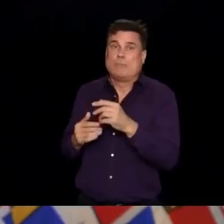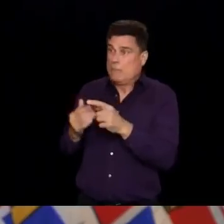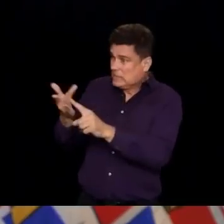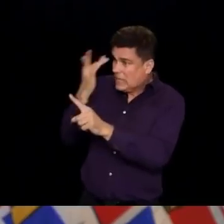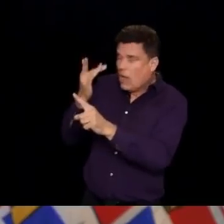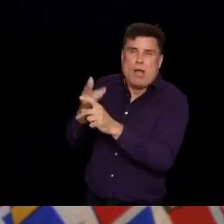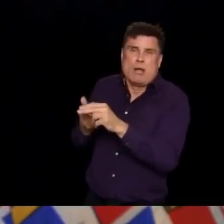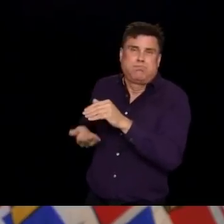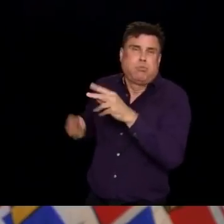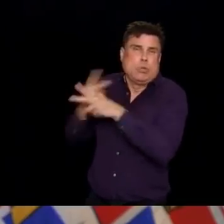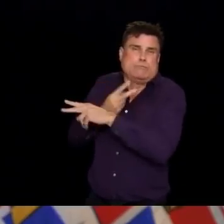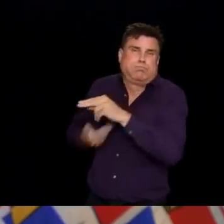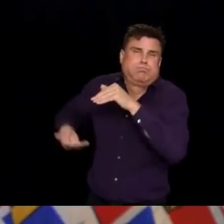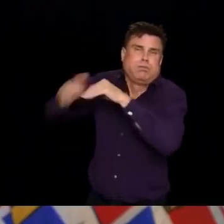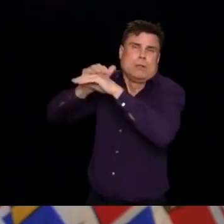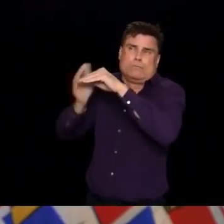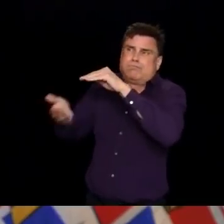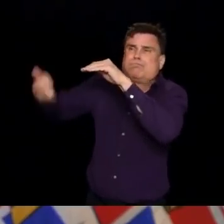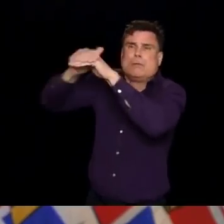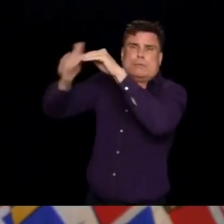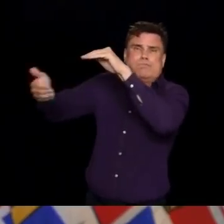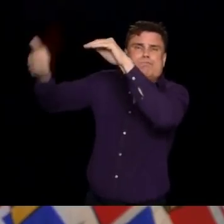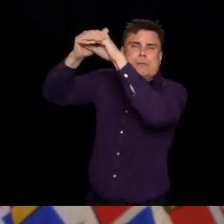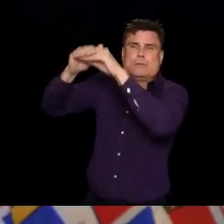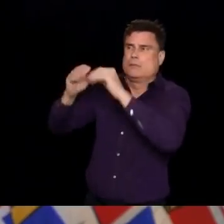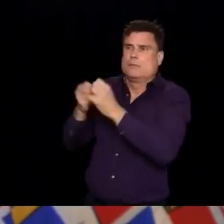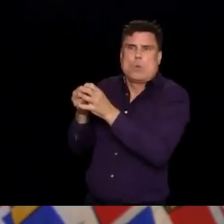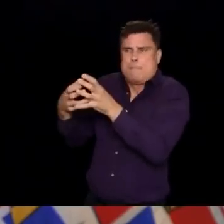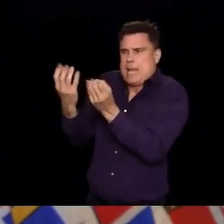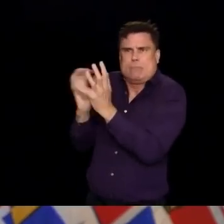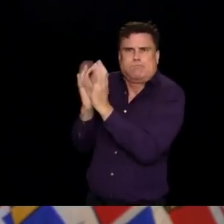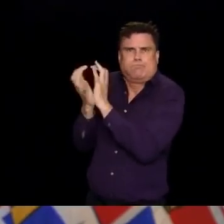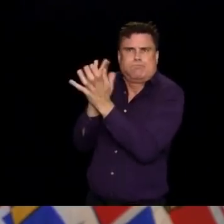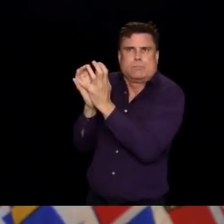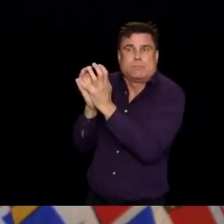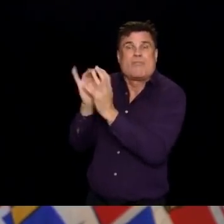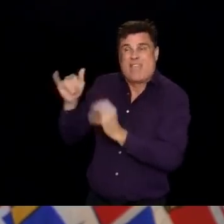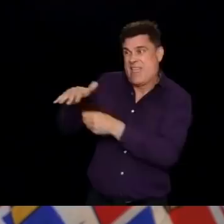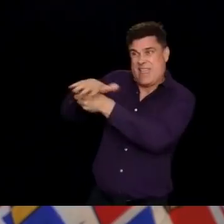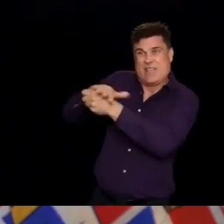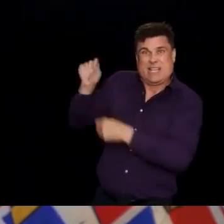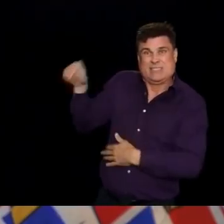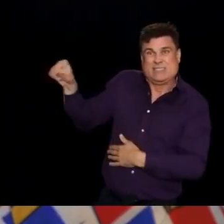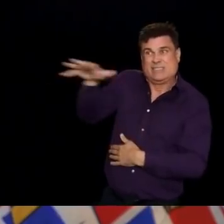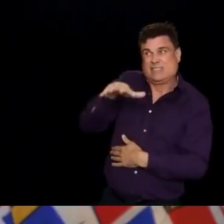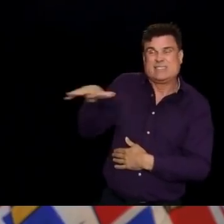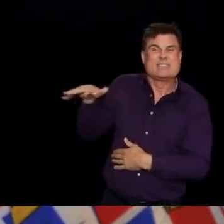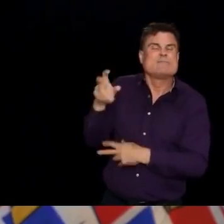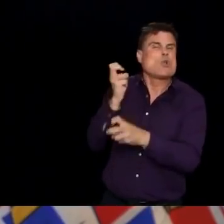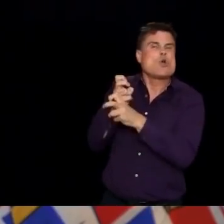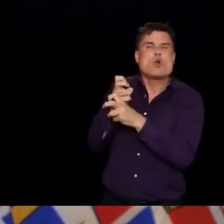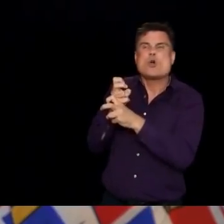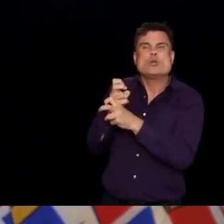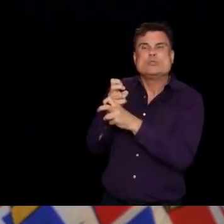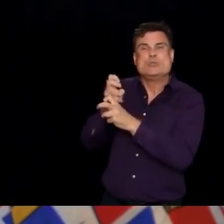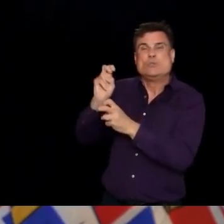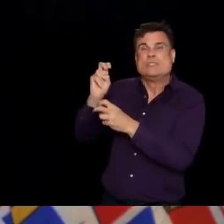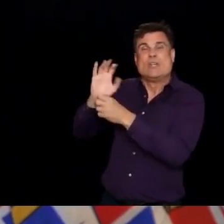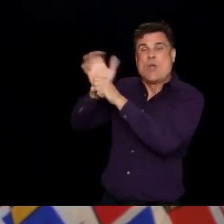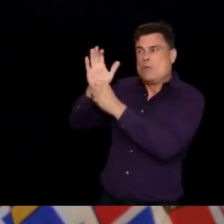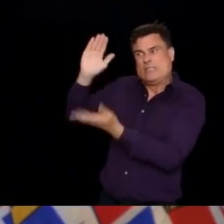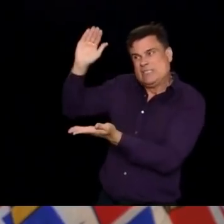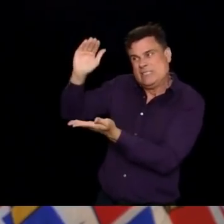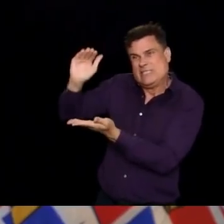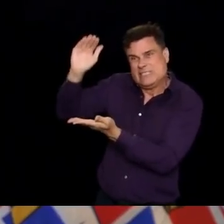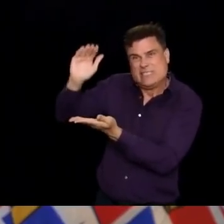in our environment, and it is much, much more difficult to stop the transmission, because we need to be fastidious with cleaning, we need